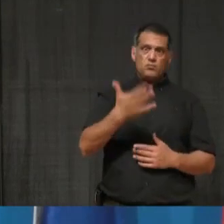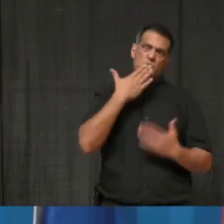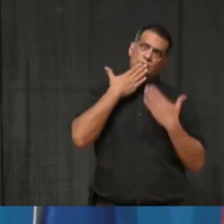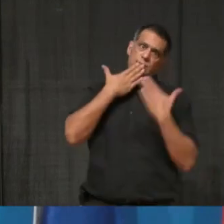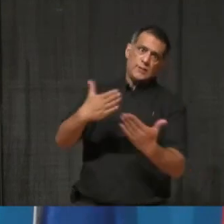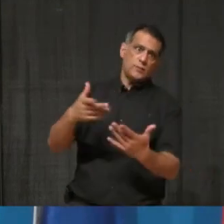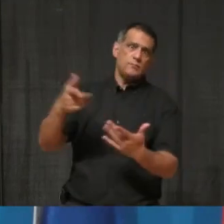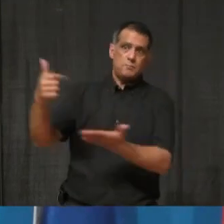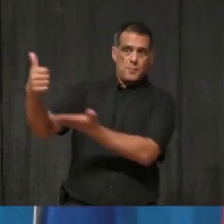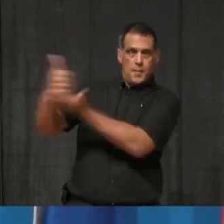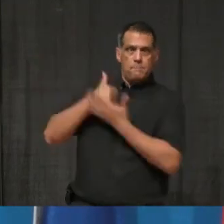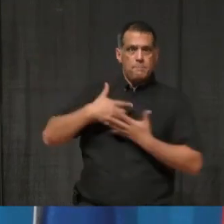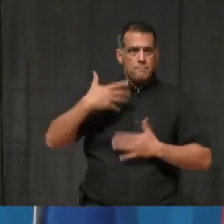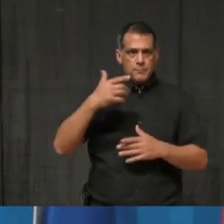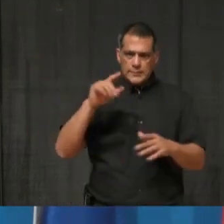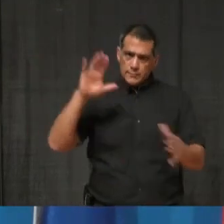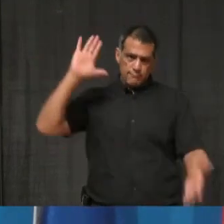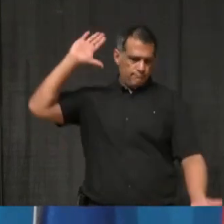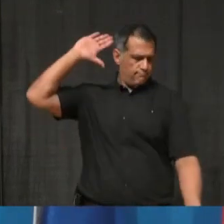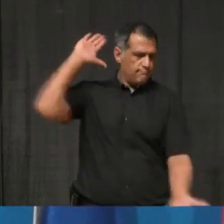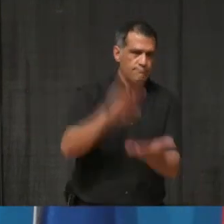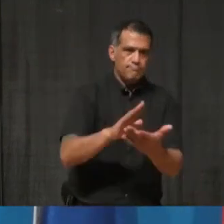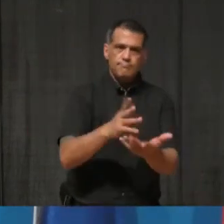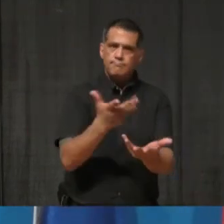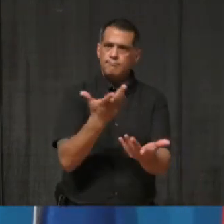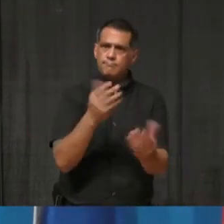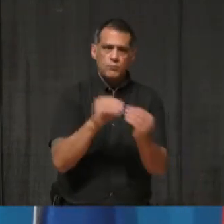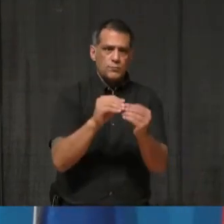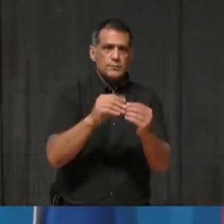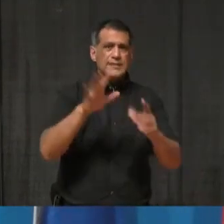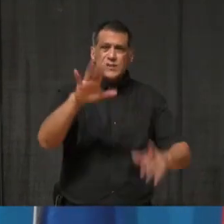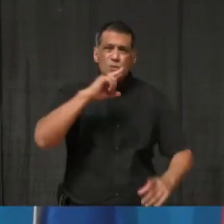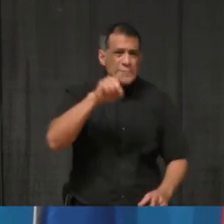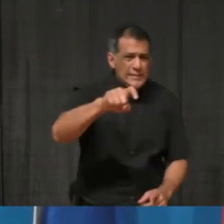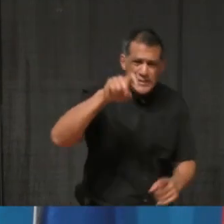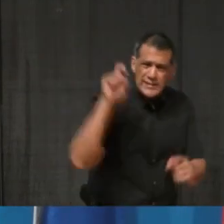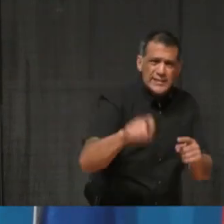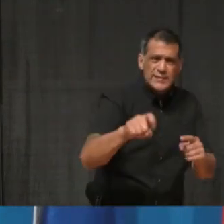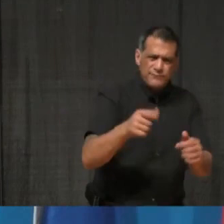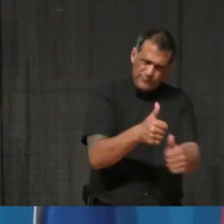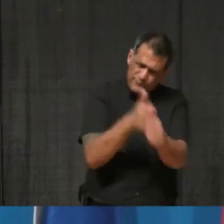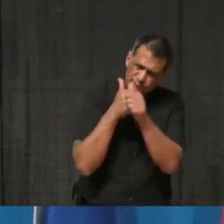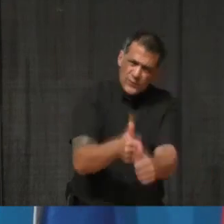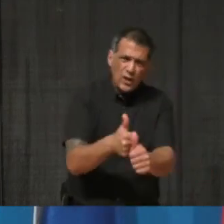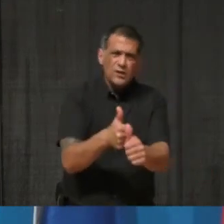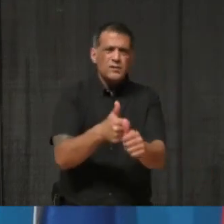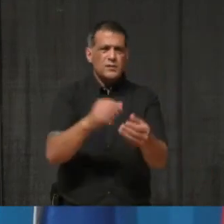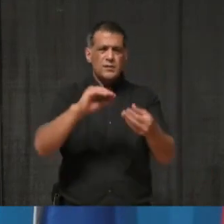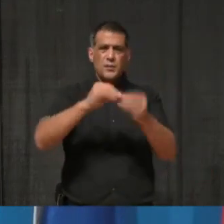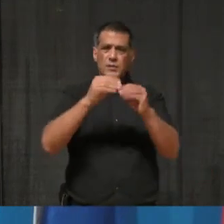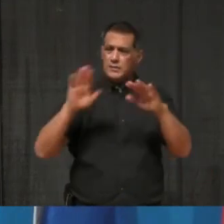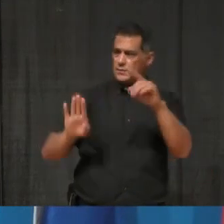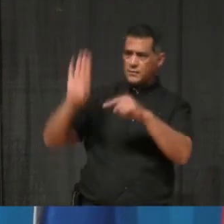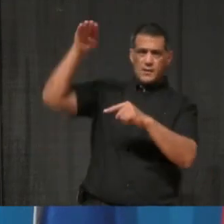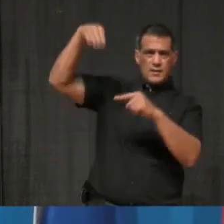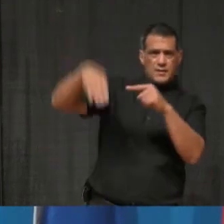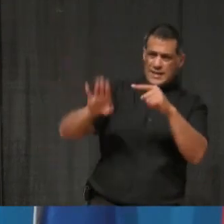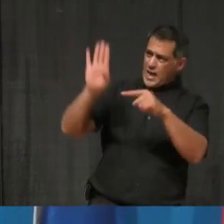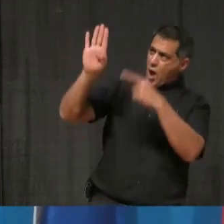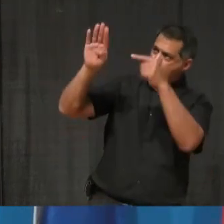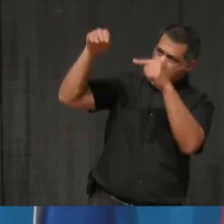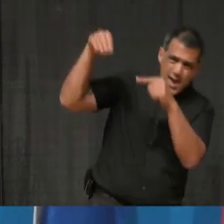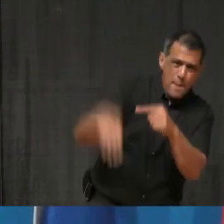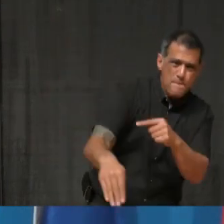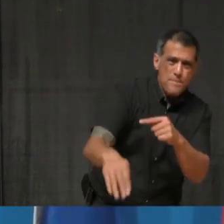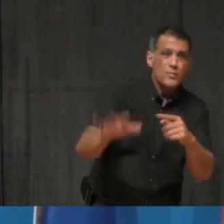All of this is needed to drive numbers down, to see our community succeed into the summer, and to keep COVID rates under